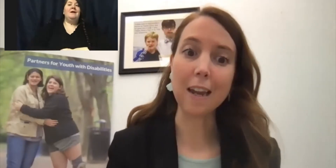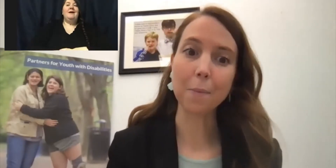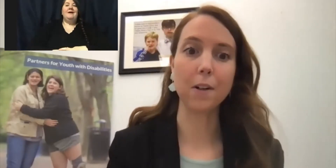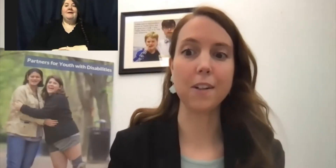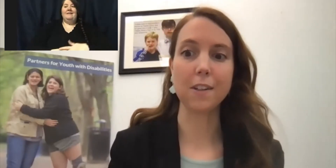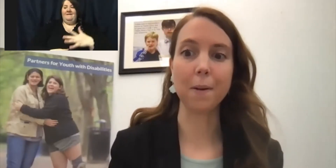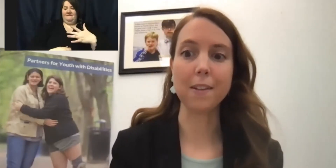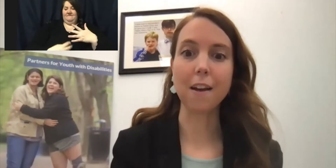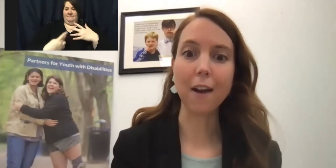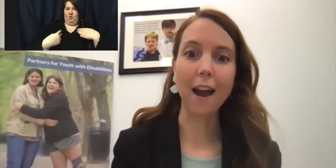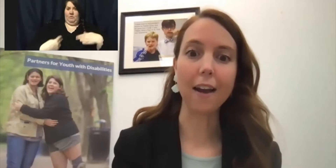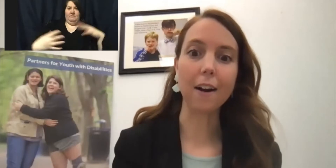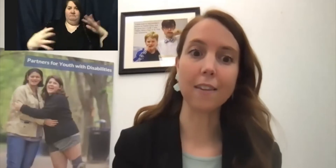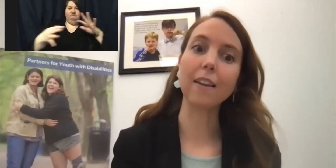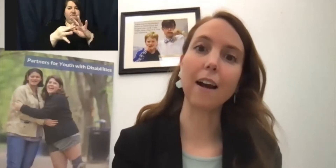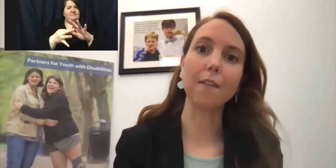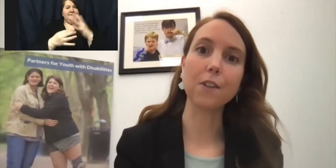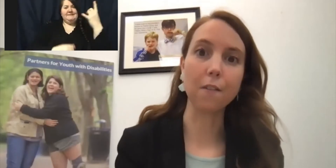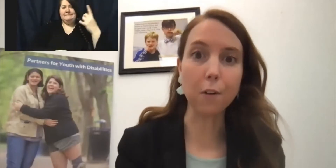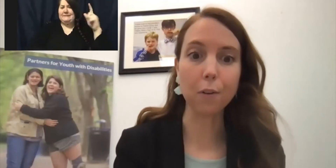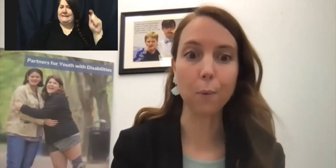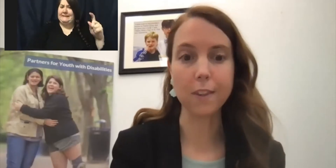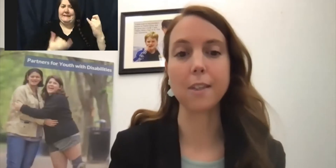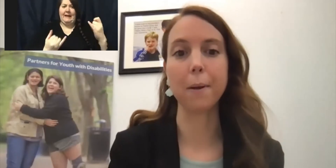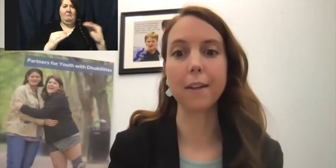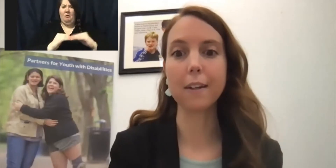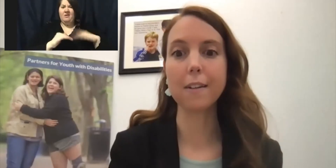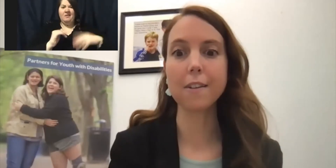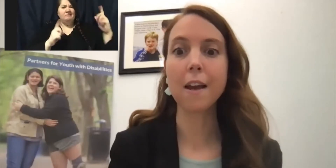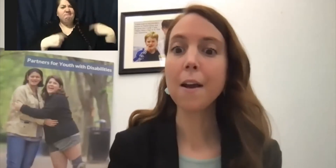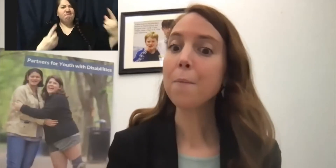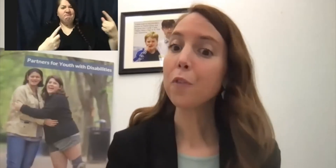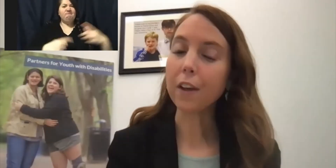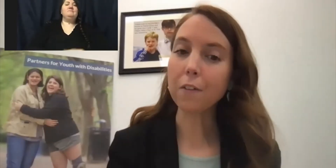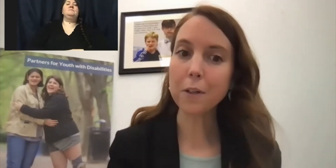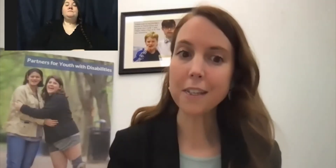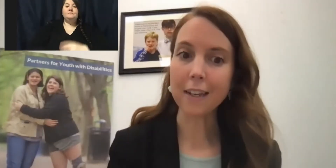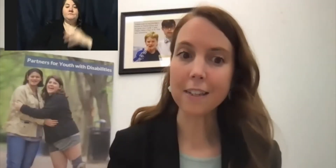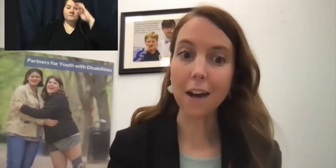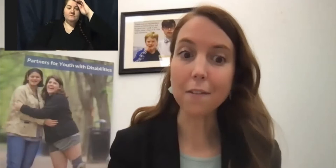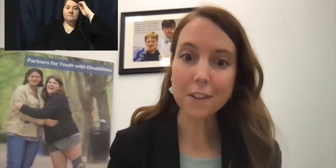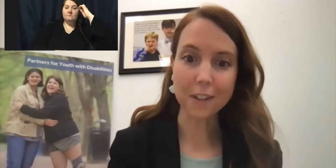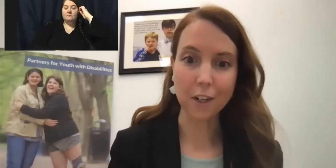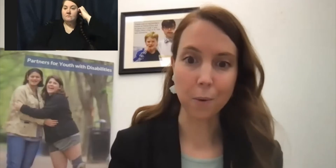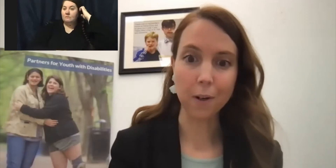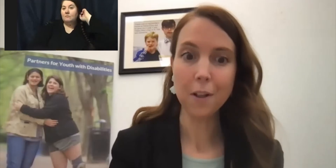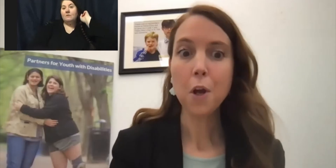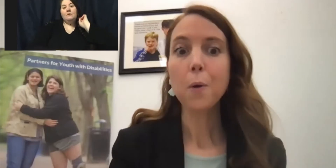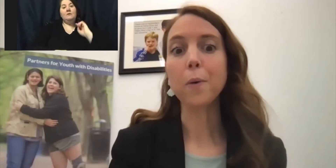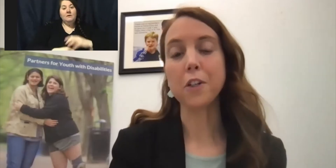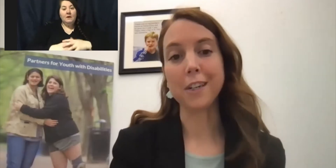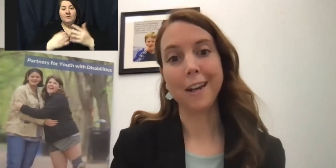and participants have had on the lives of youth with disabilities. To give you a sense of the schedule,